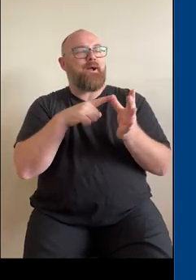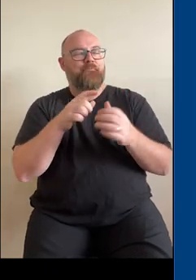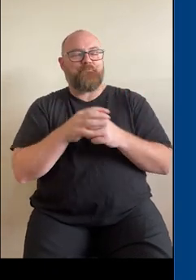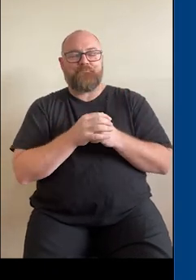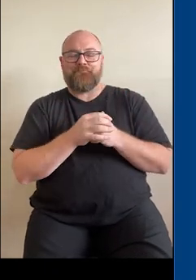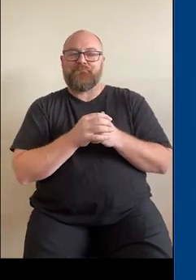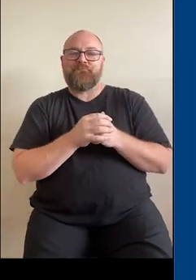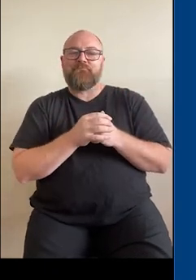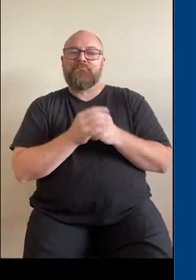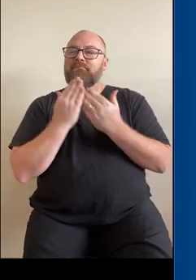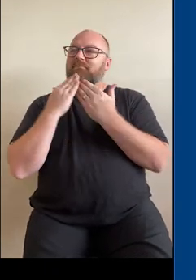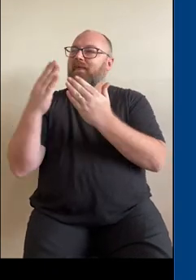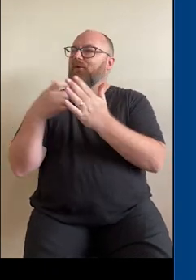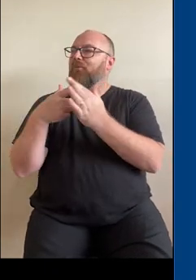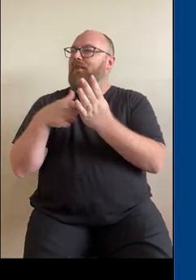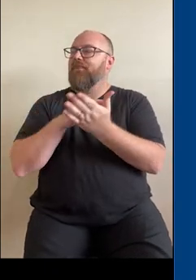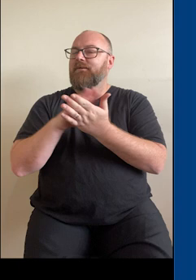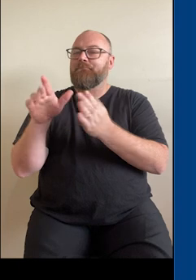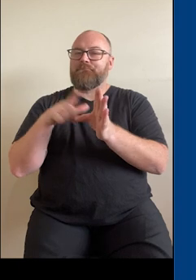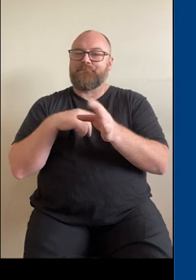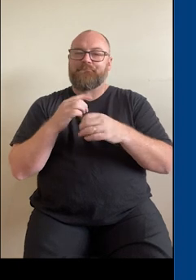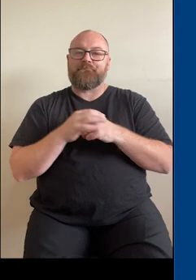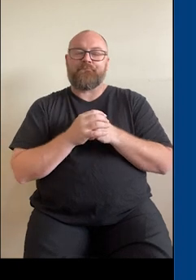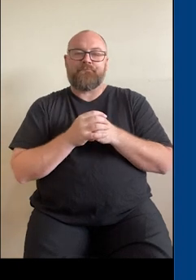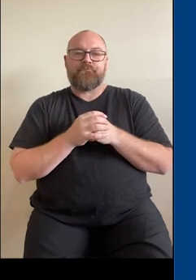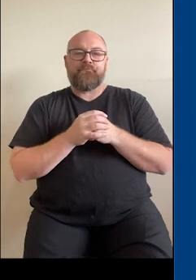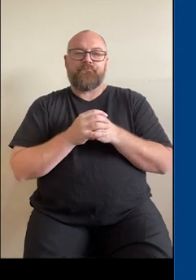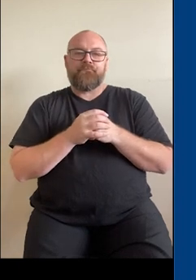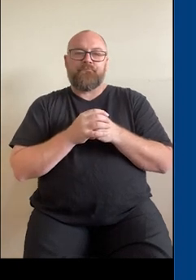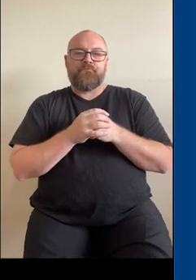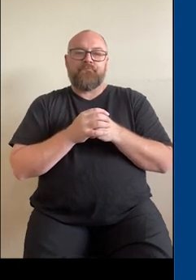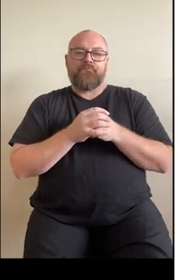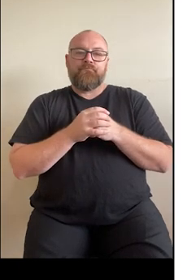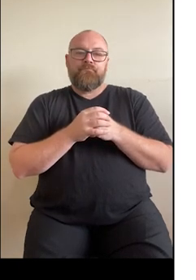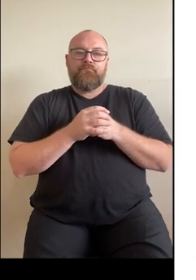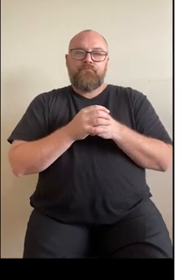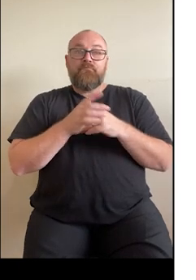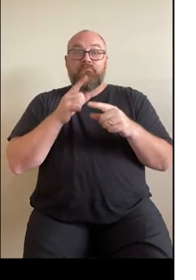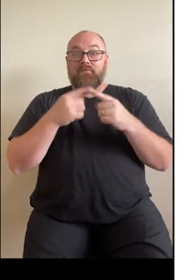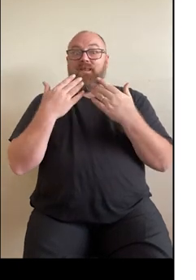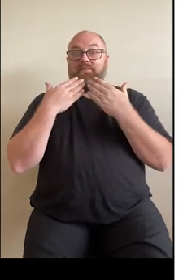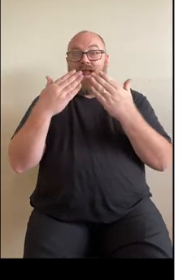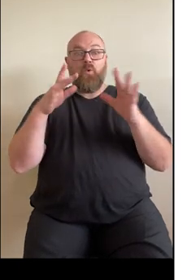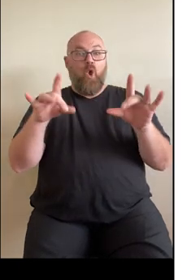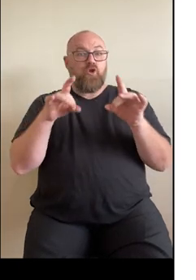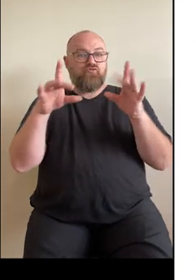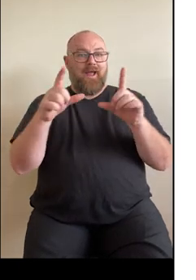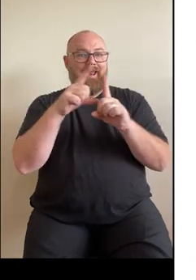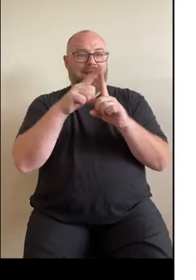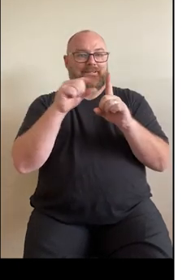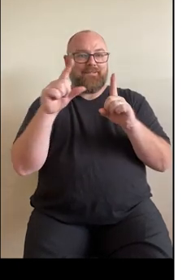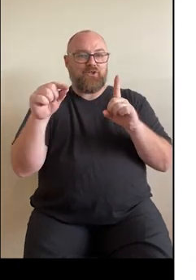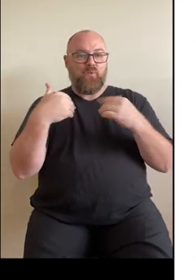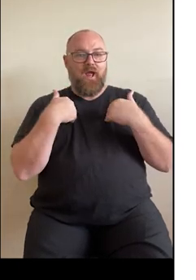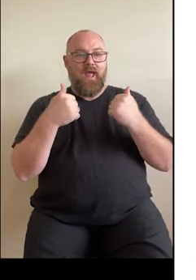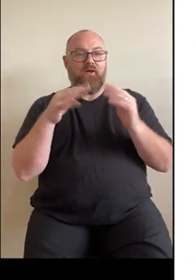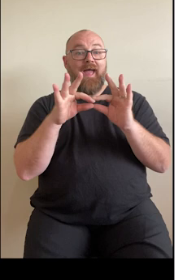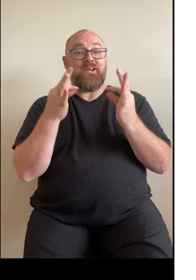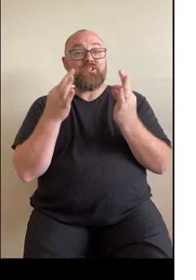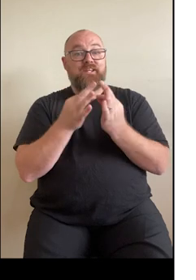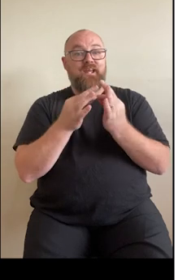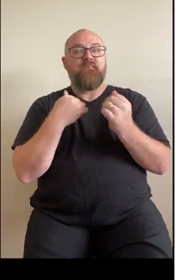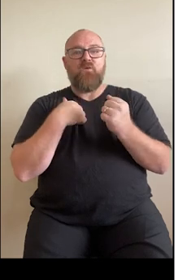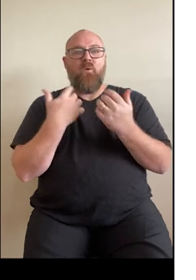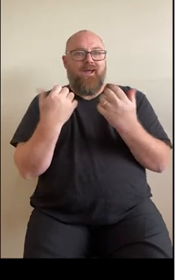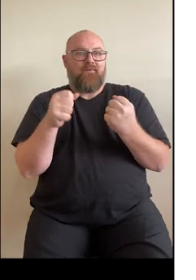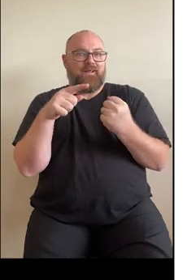so much Cathy and thank you to the Australian Digital Health Agency for hosting this webinar in partnership